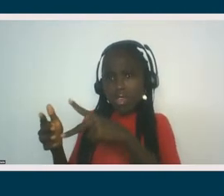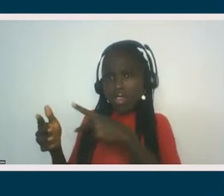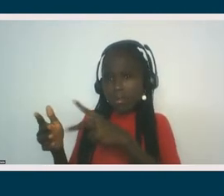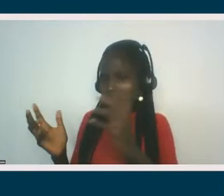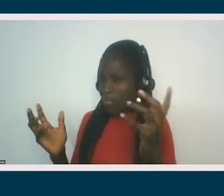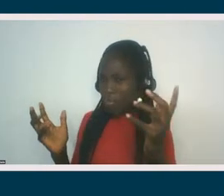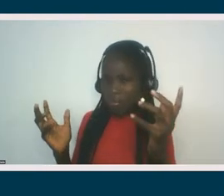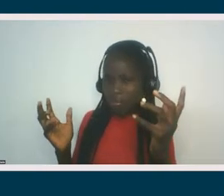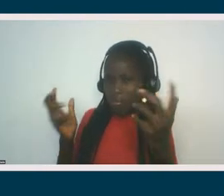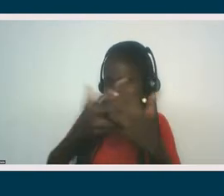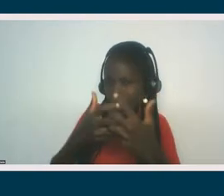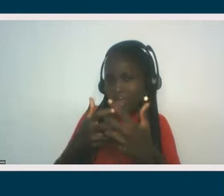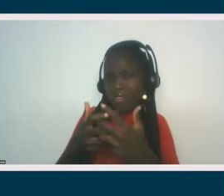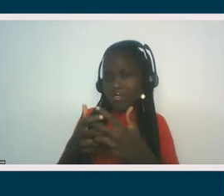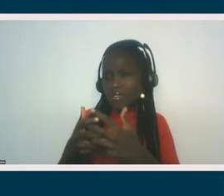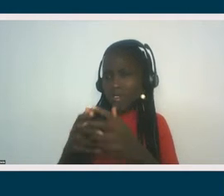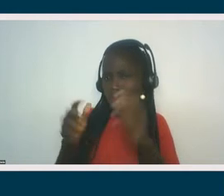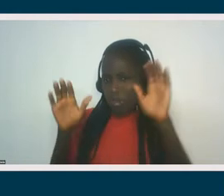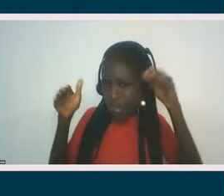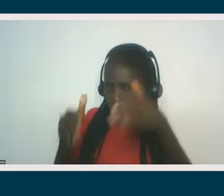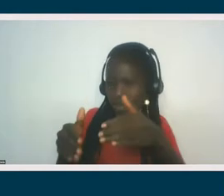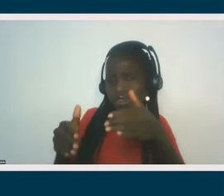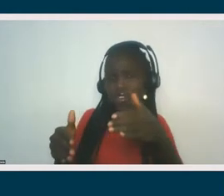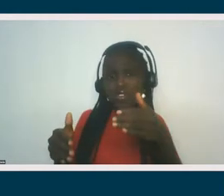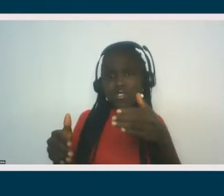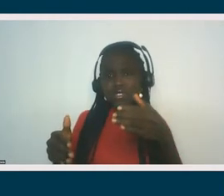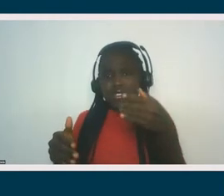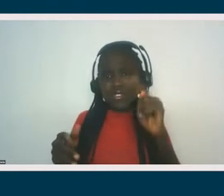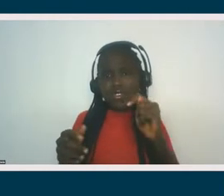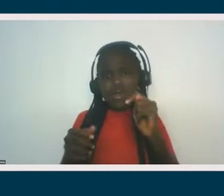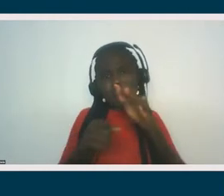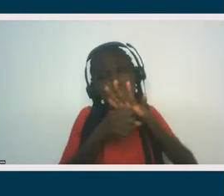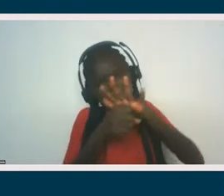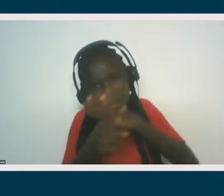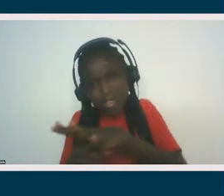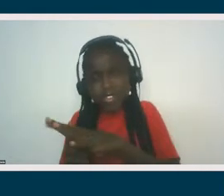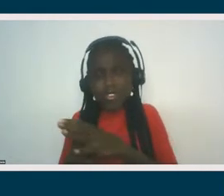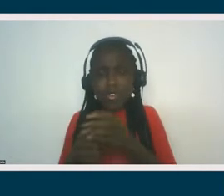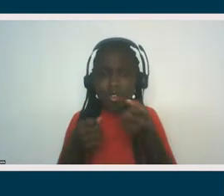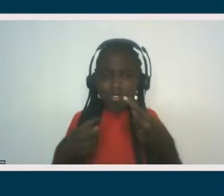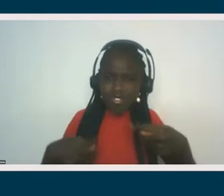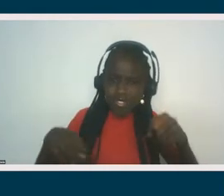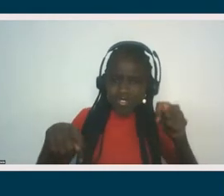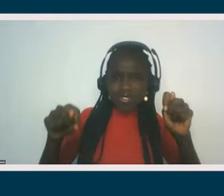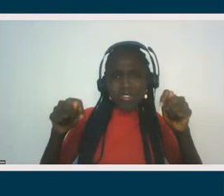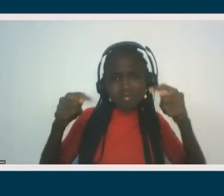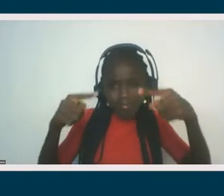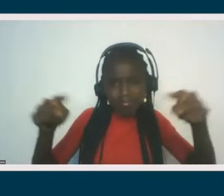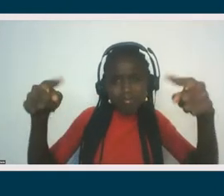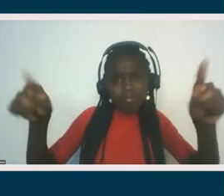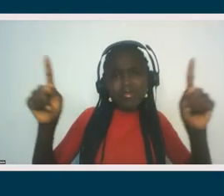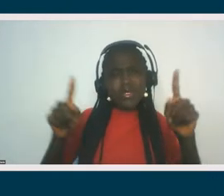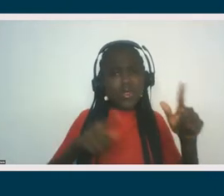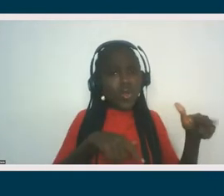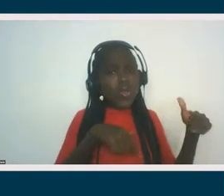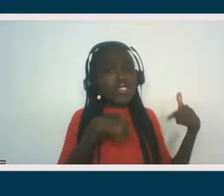the tension of trying to go along to get along. This is, this is what we've been raised in. This is what we've